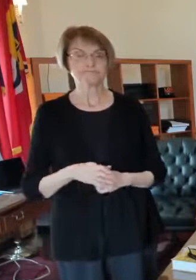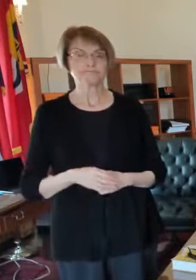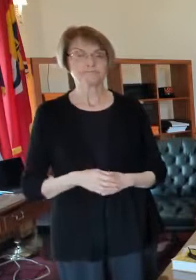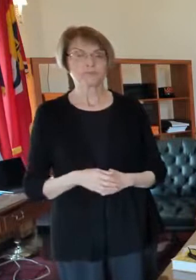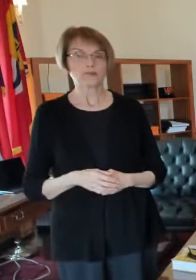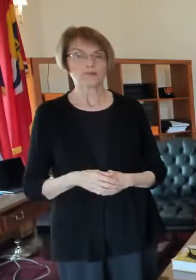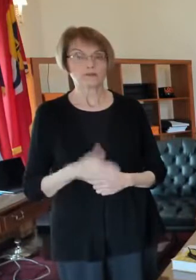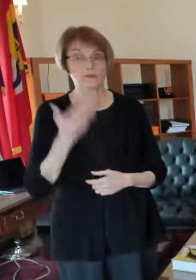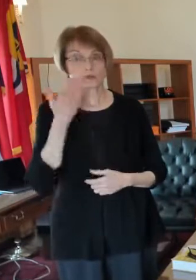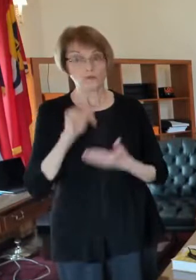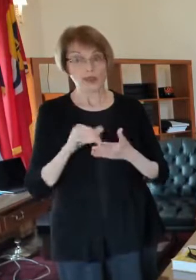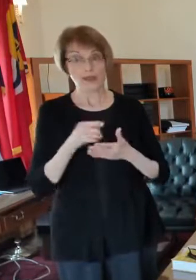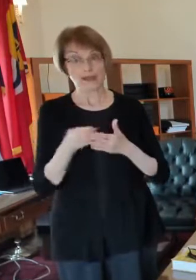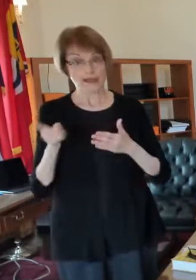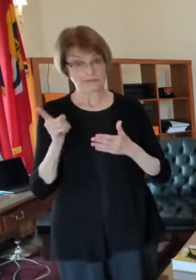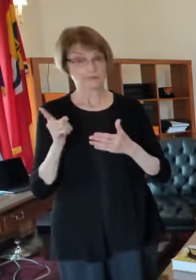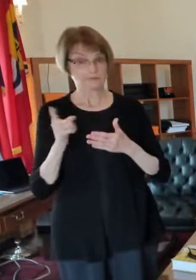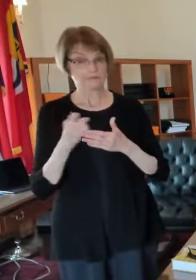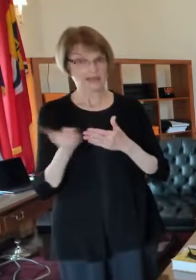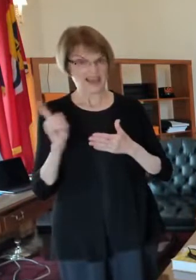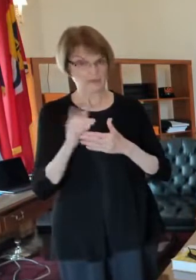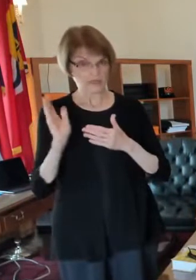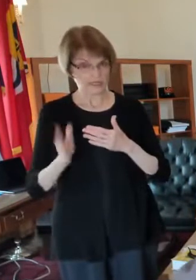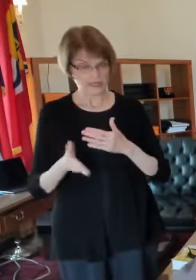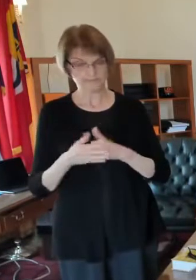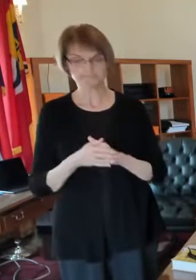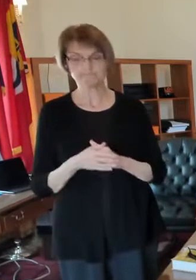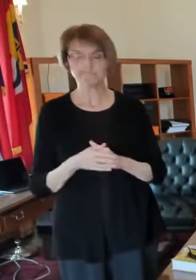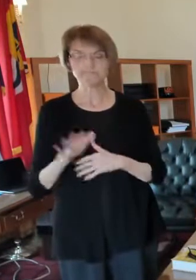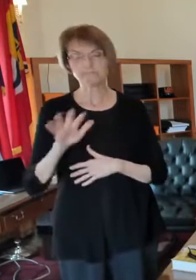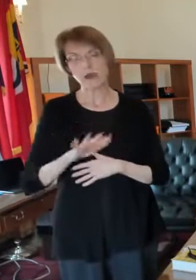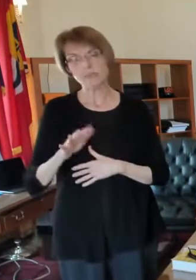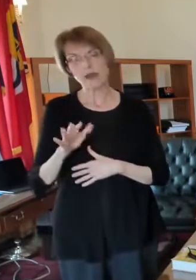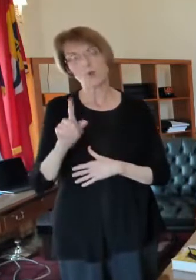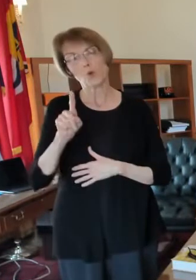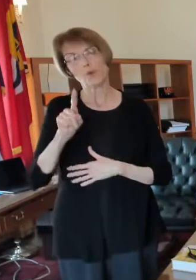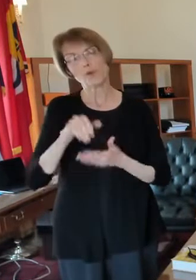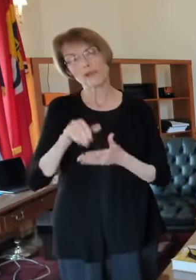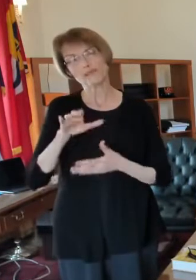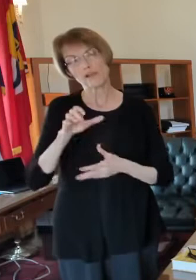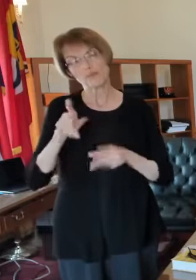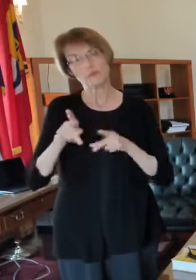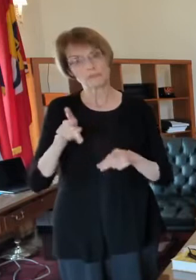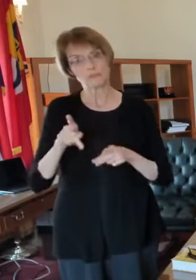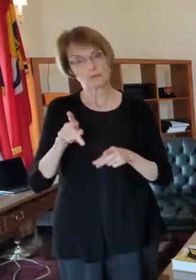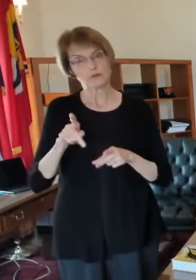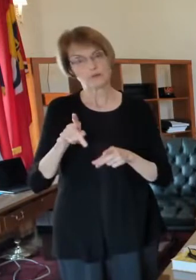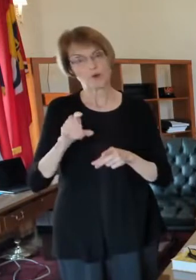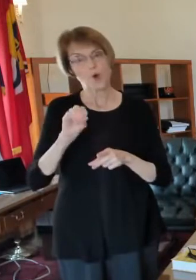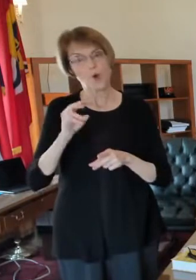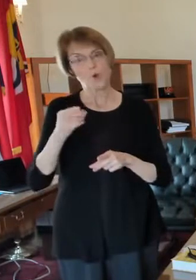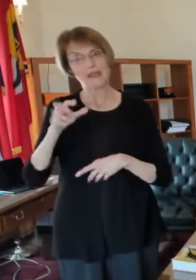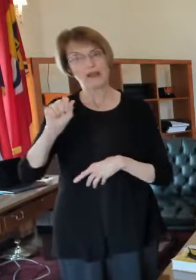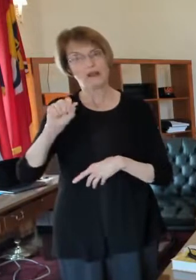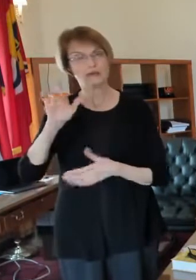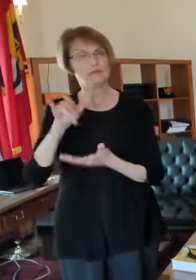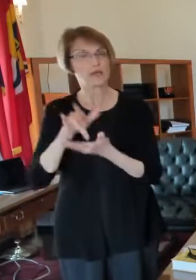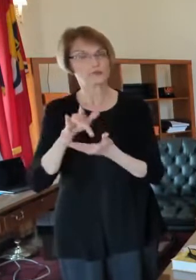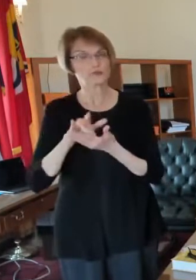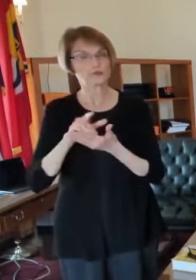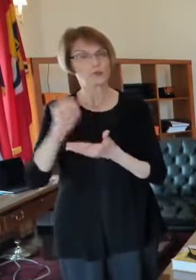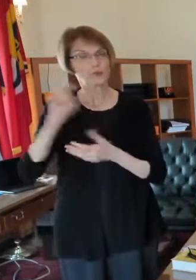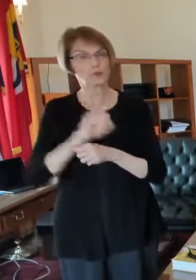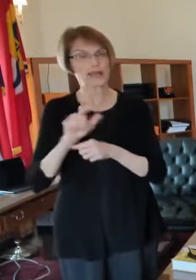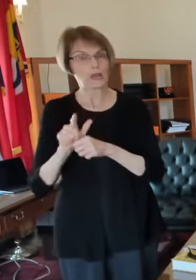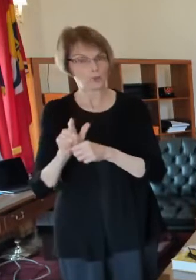last weekend we vaccinated around 1500 people at the omega center which was in north